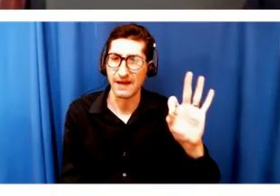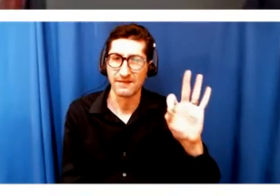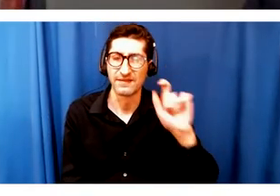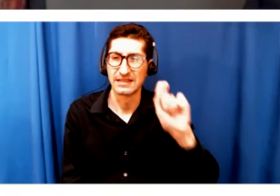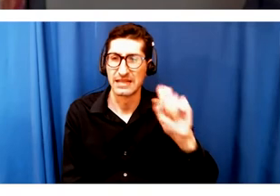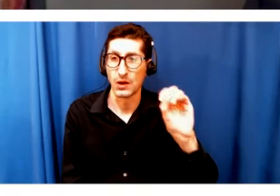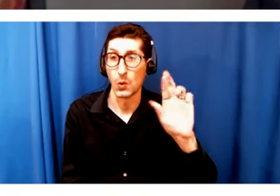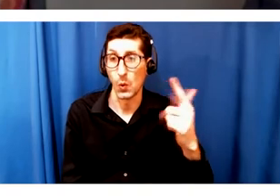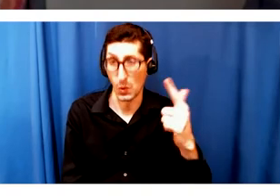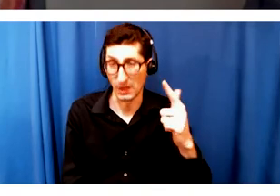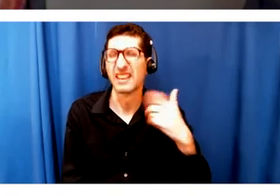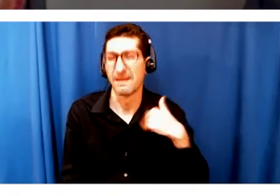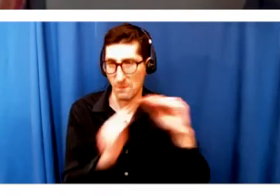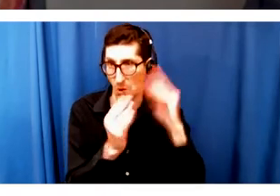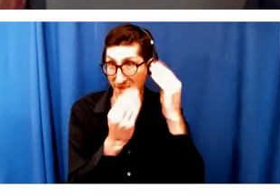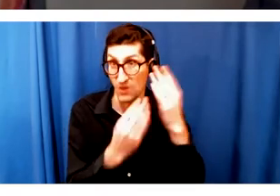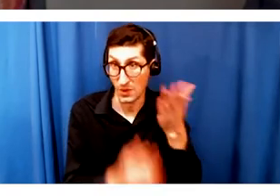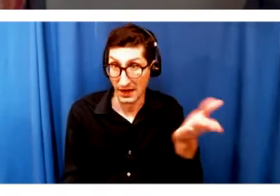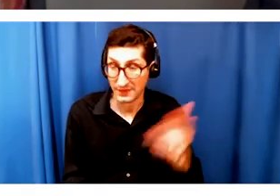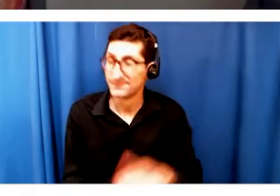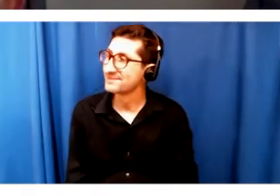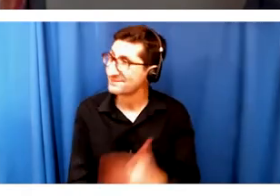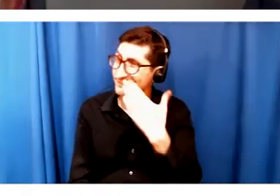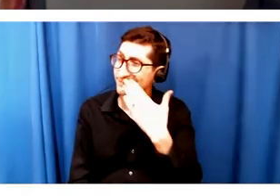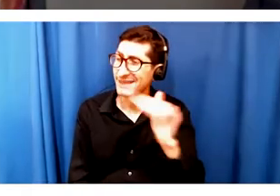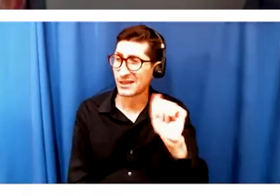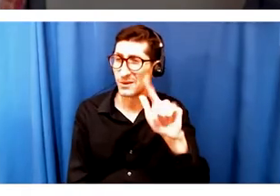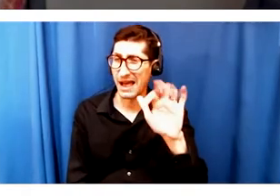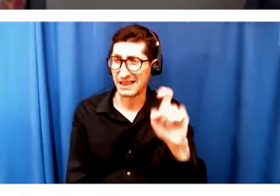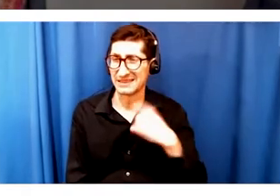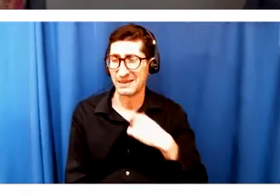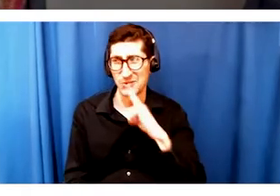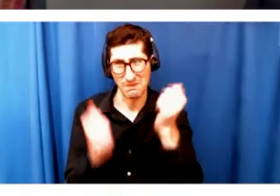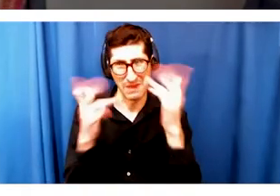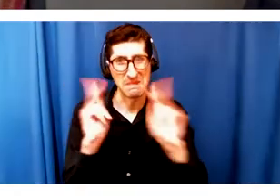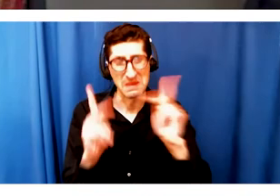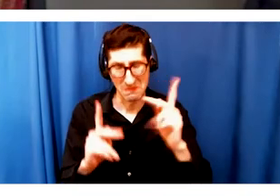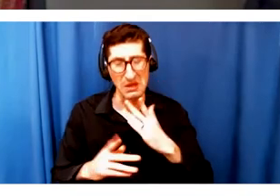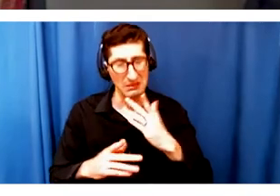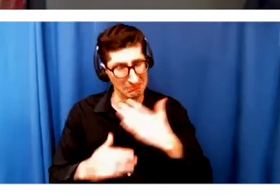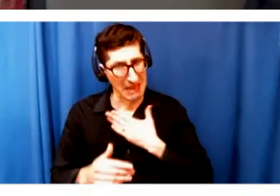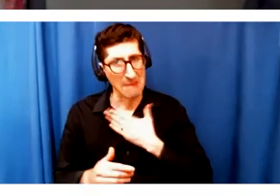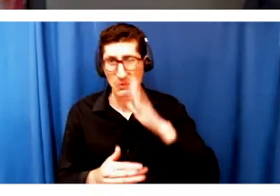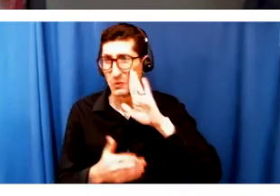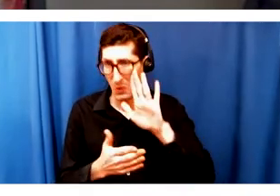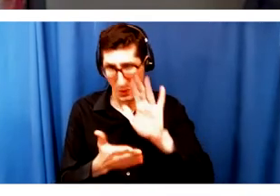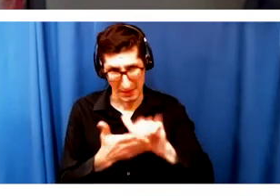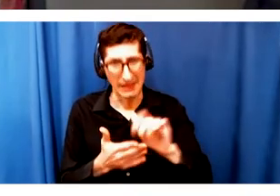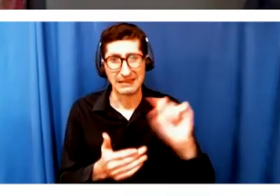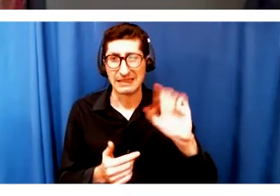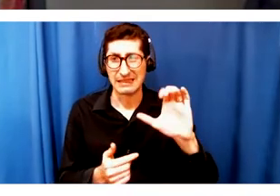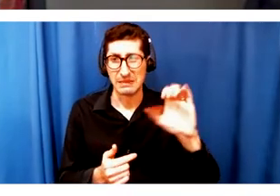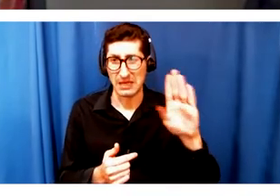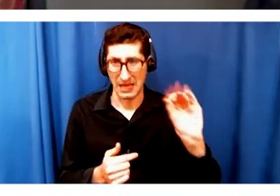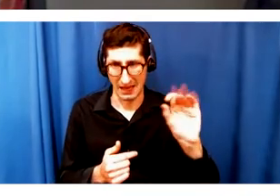a lot of people are really glad to know that that exists. So now as a way to bring this conversation to a close, let's think to the future, whenever